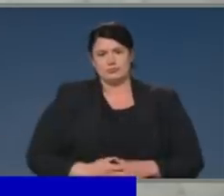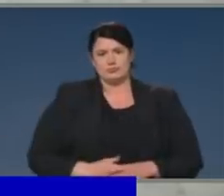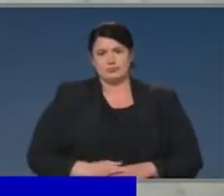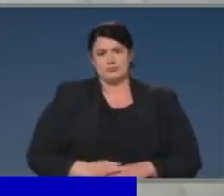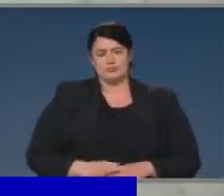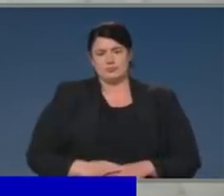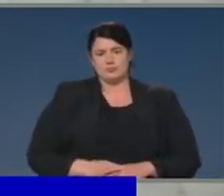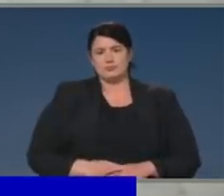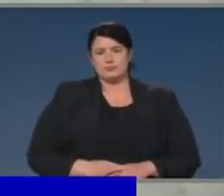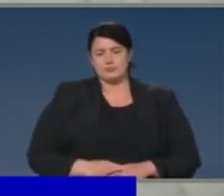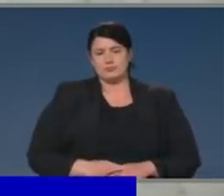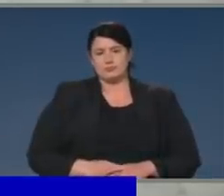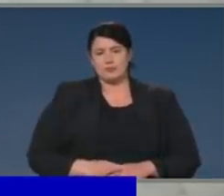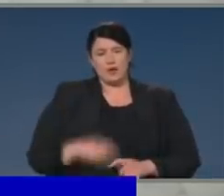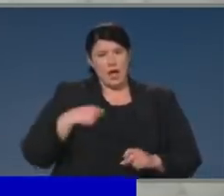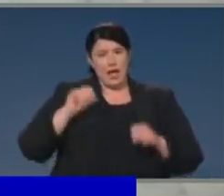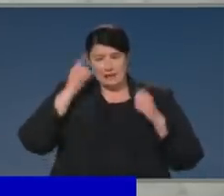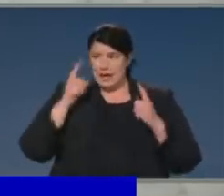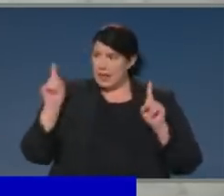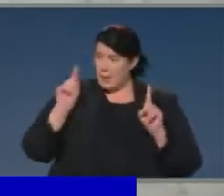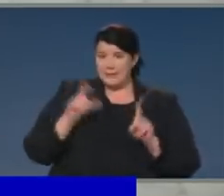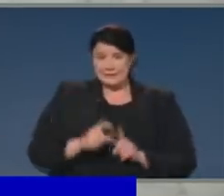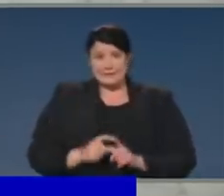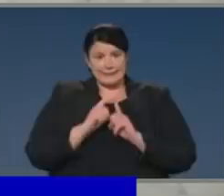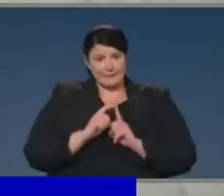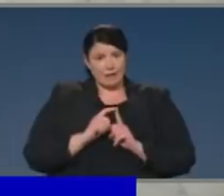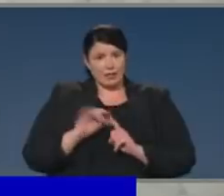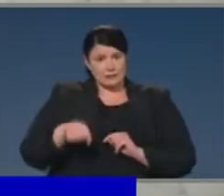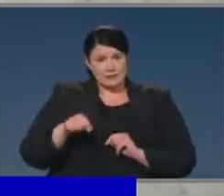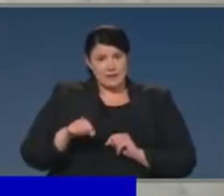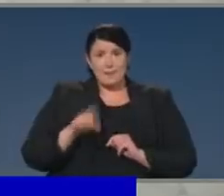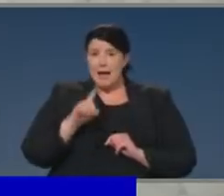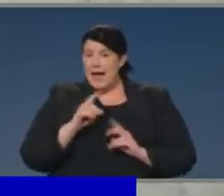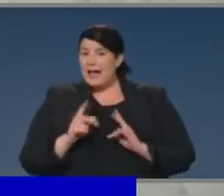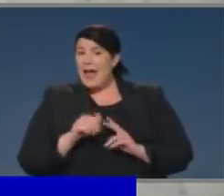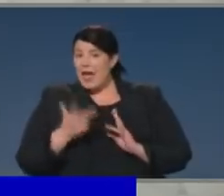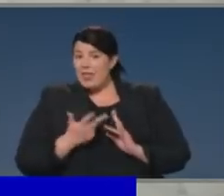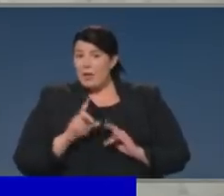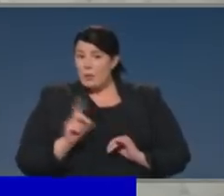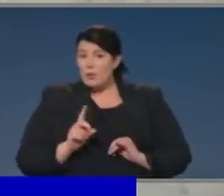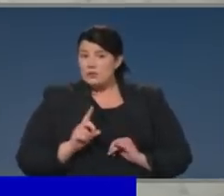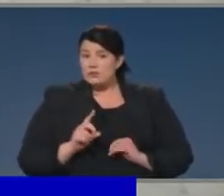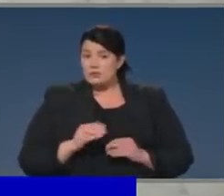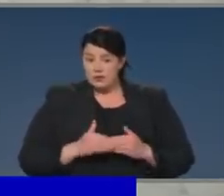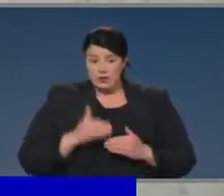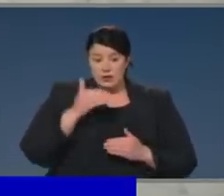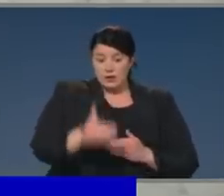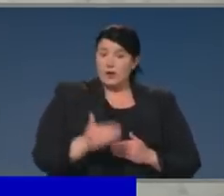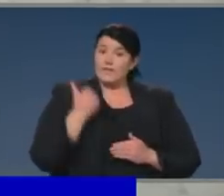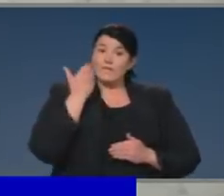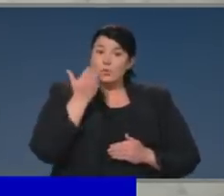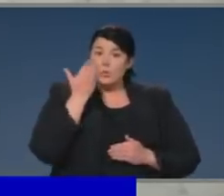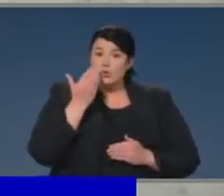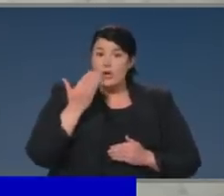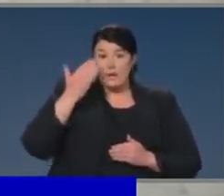context in which we exist. And we're also seeing another really encouraging thing. And that is moving into delivering mental health